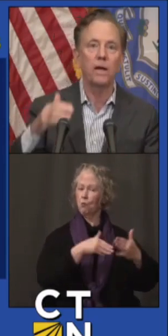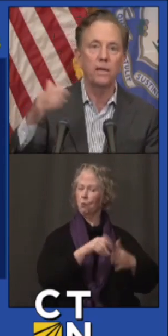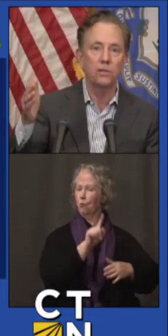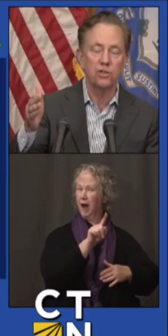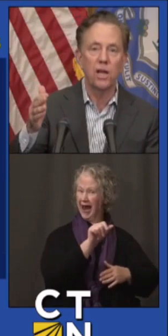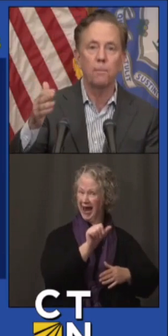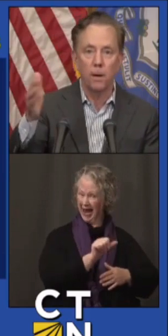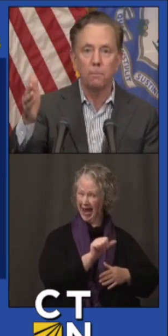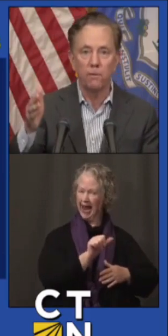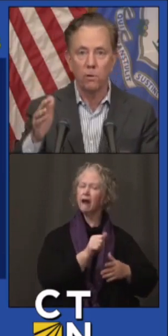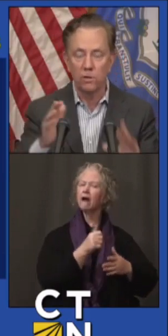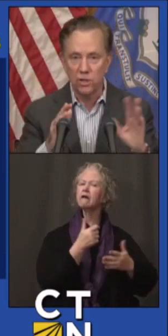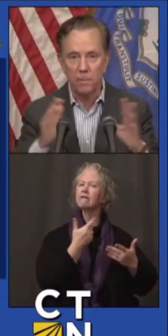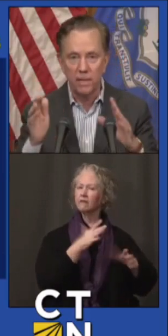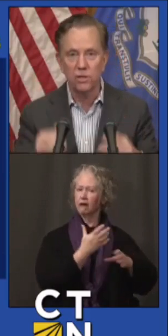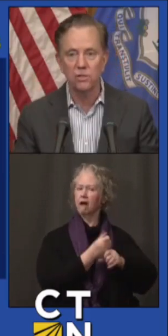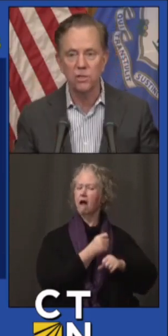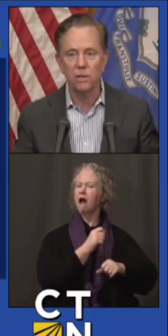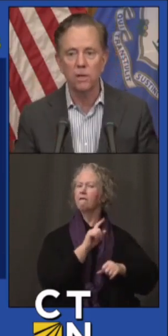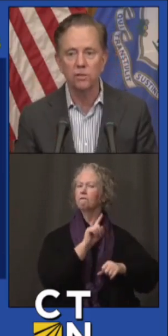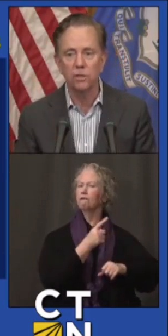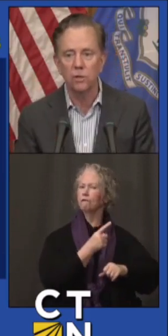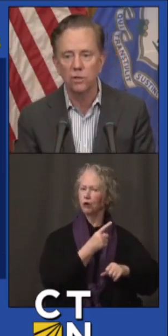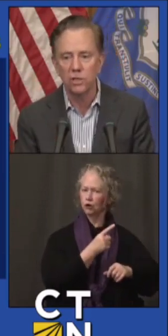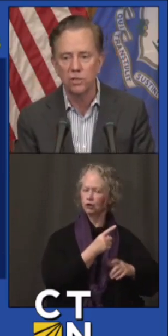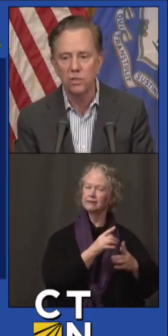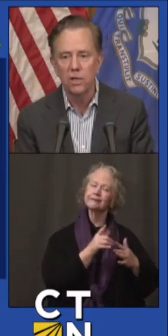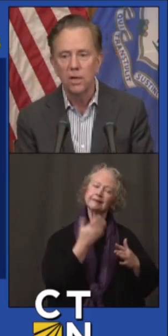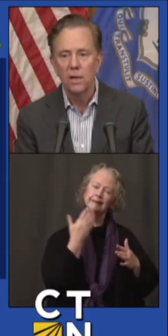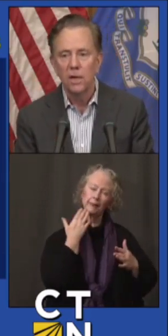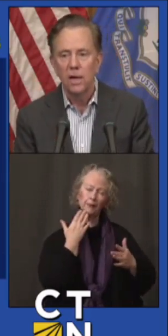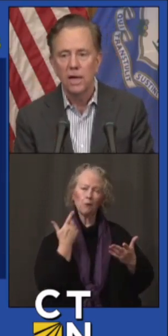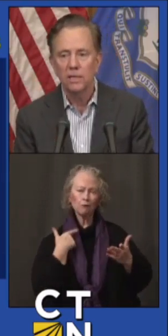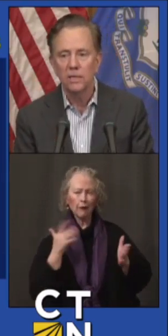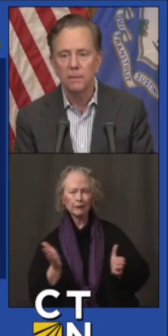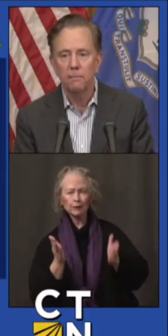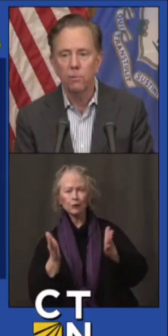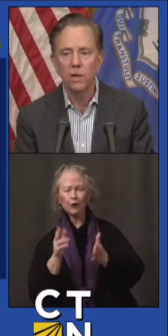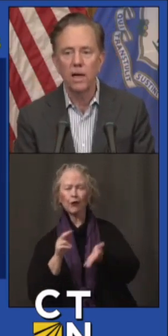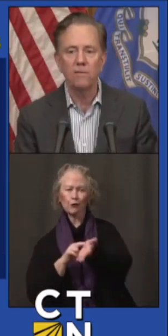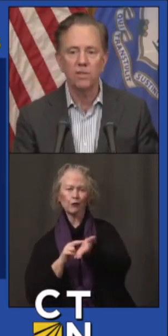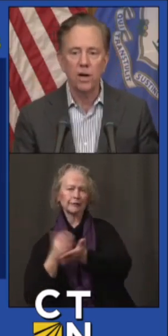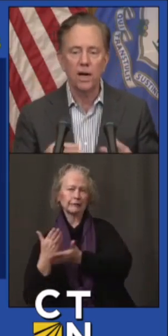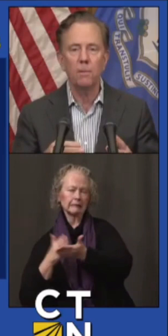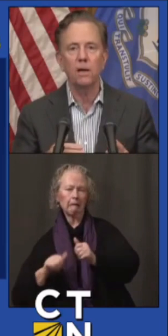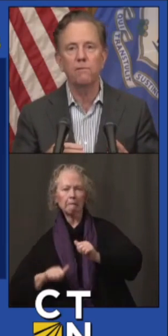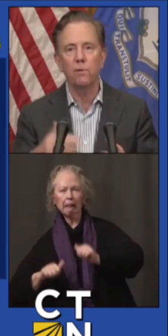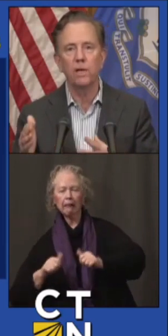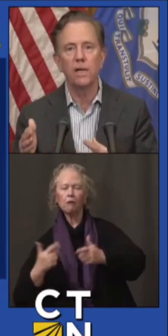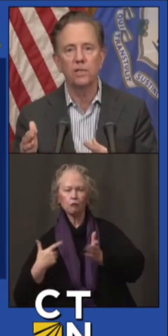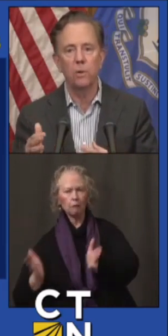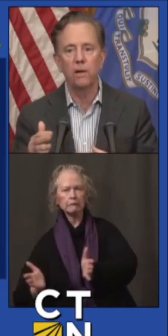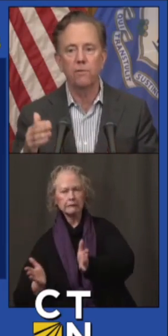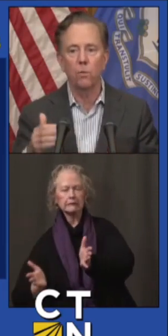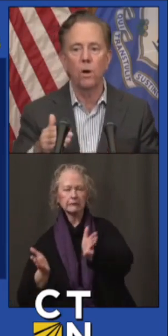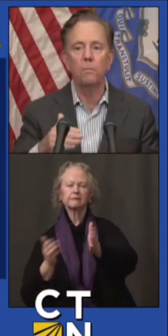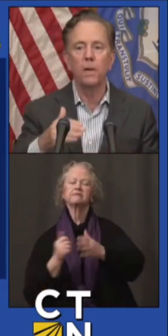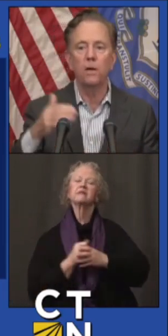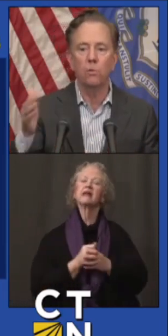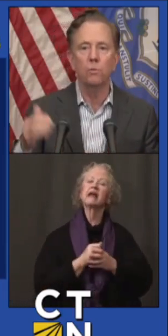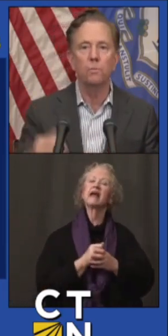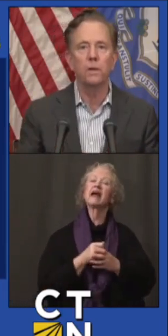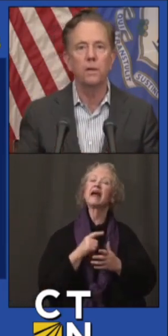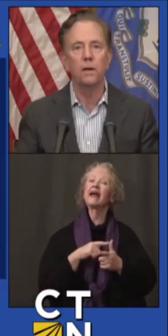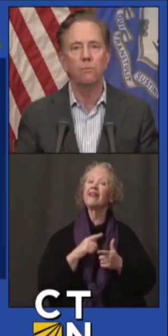provided you step up. You've heard some hesitancy amongst the nurses. And we're going to have a timeline for you next week for the